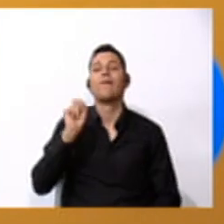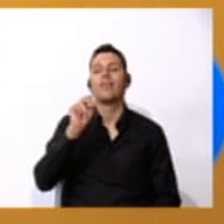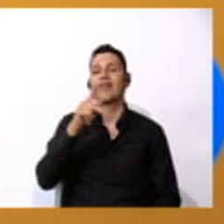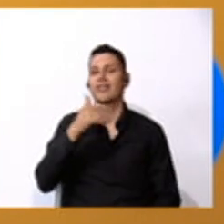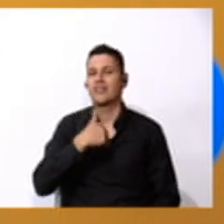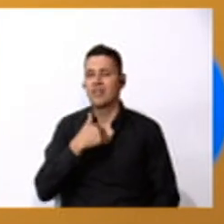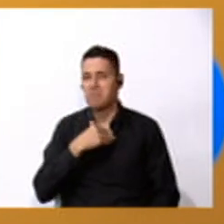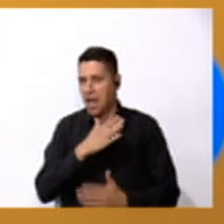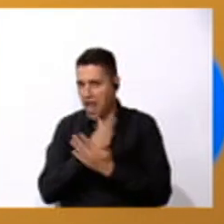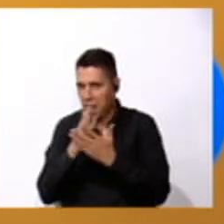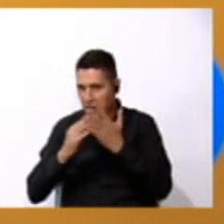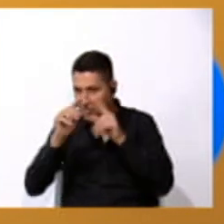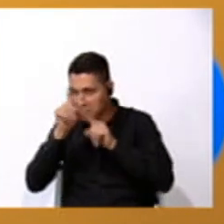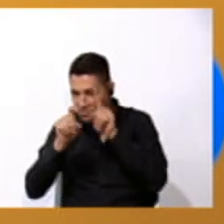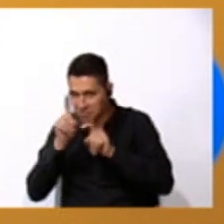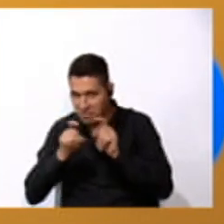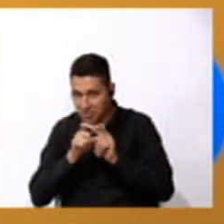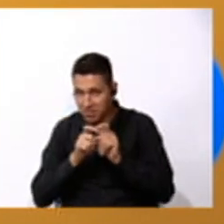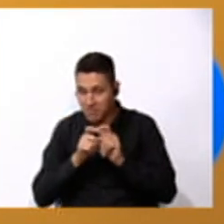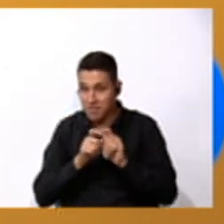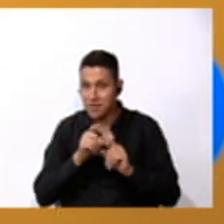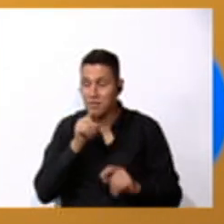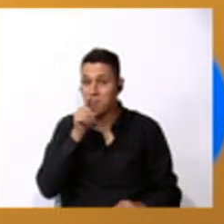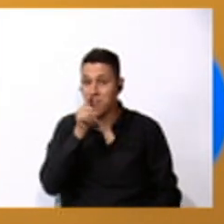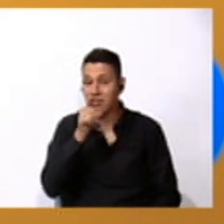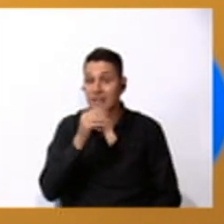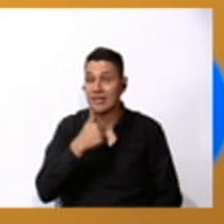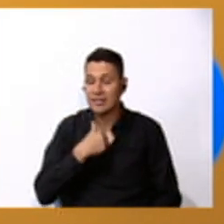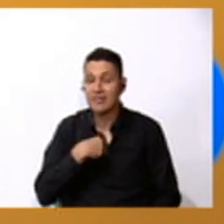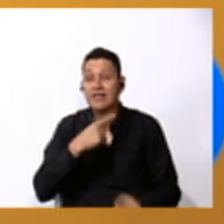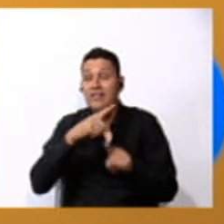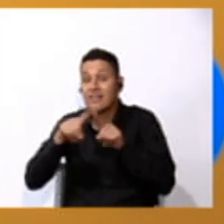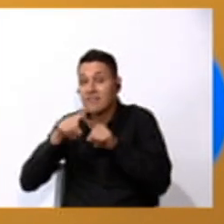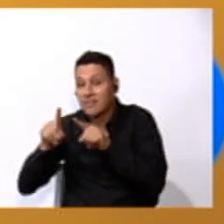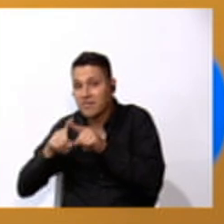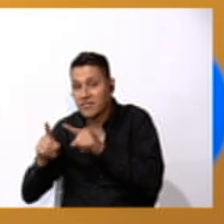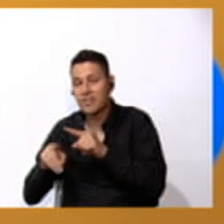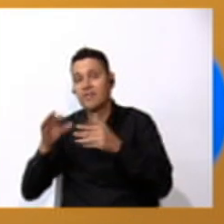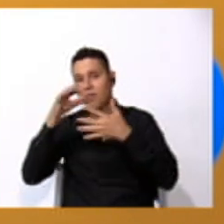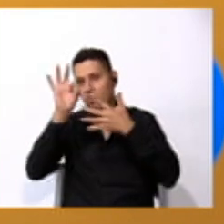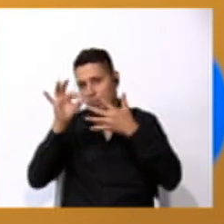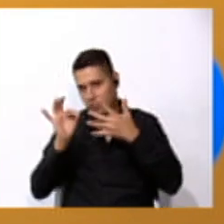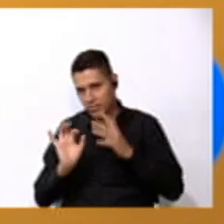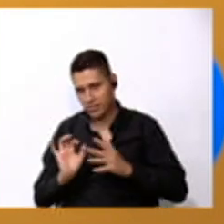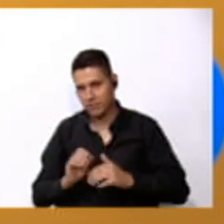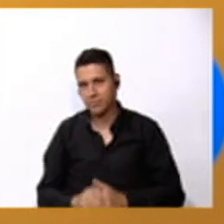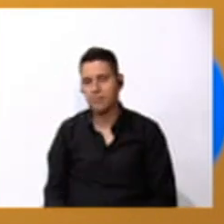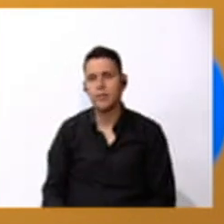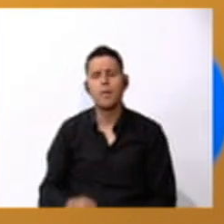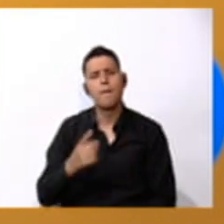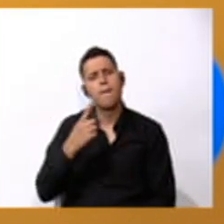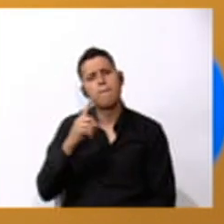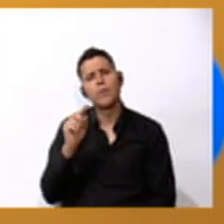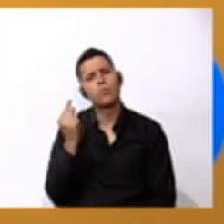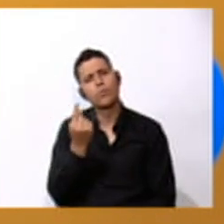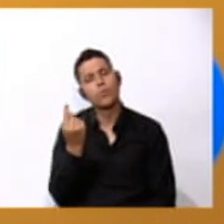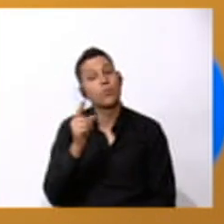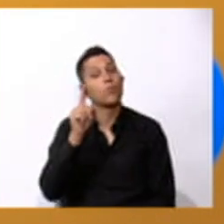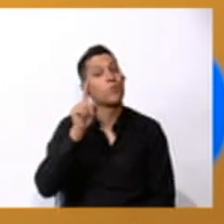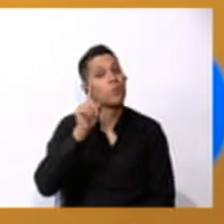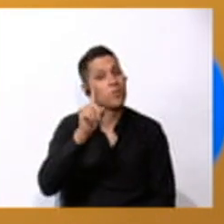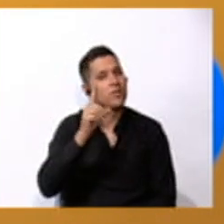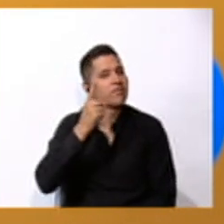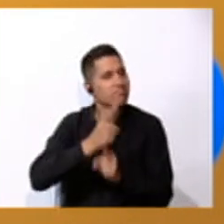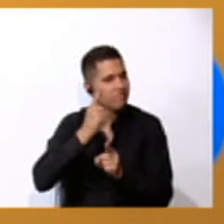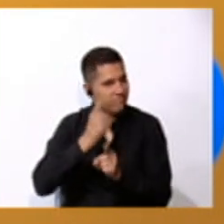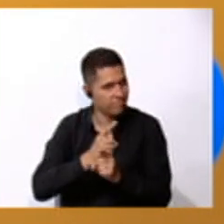questions. And you have different options. Hay varias opciones. But only one is the